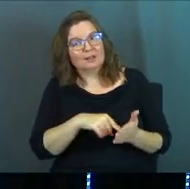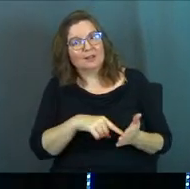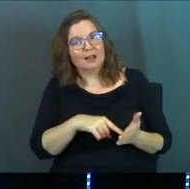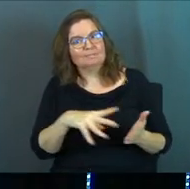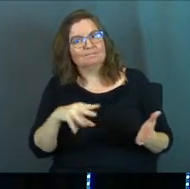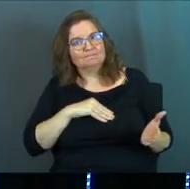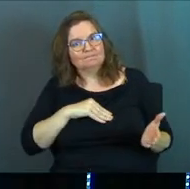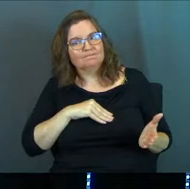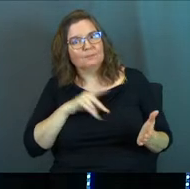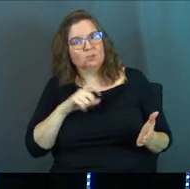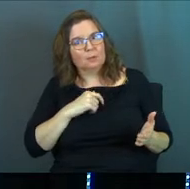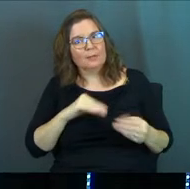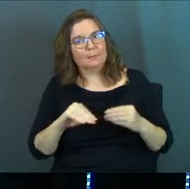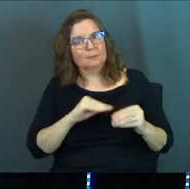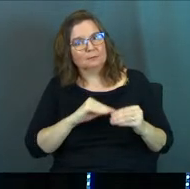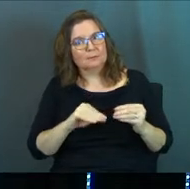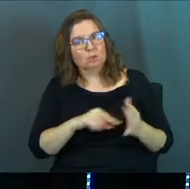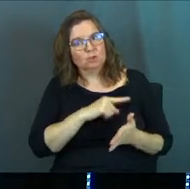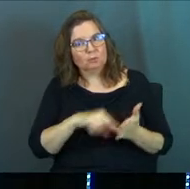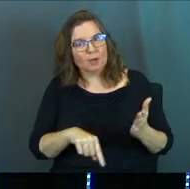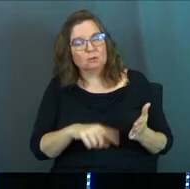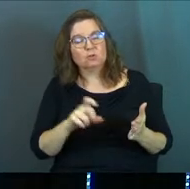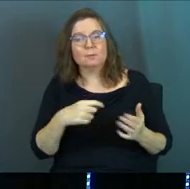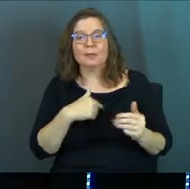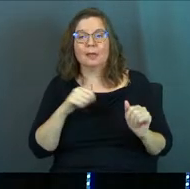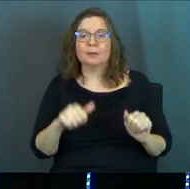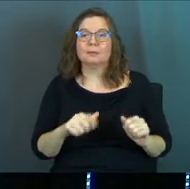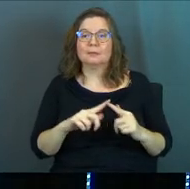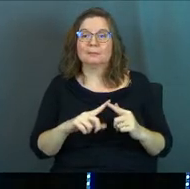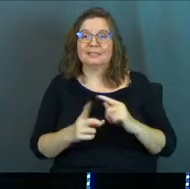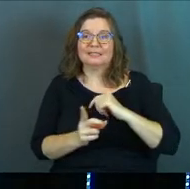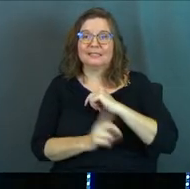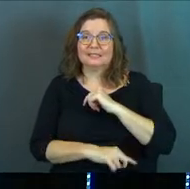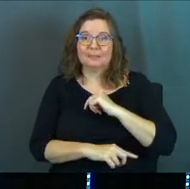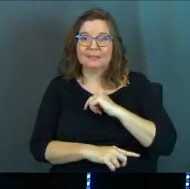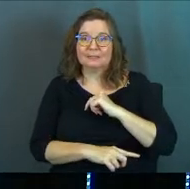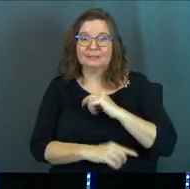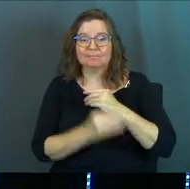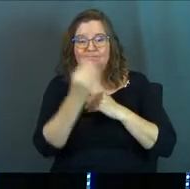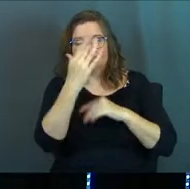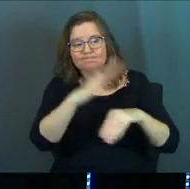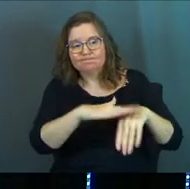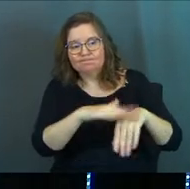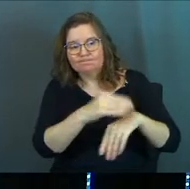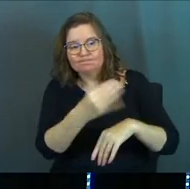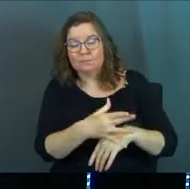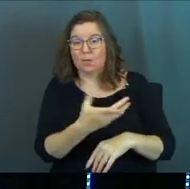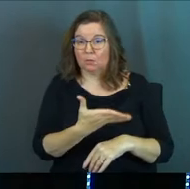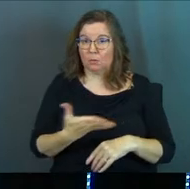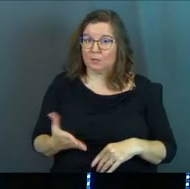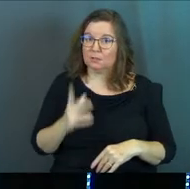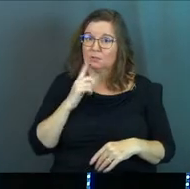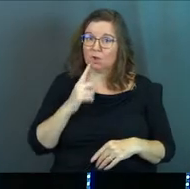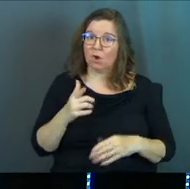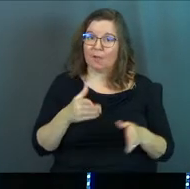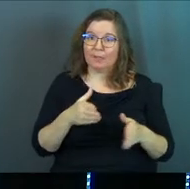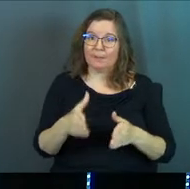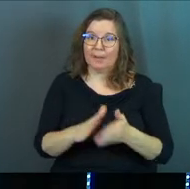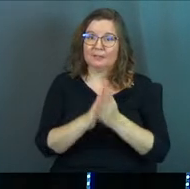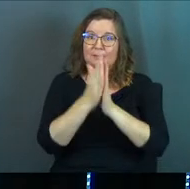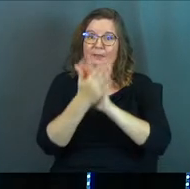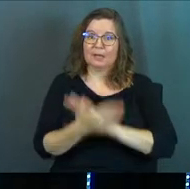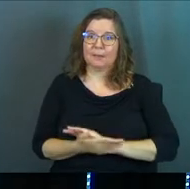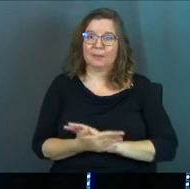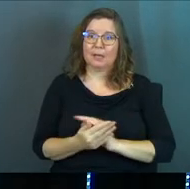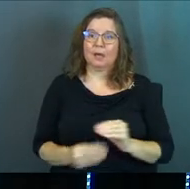You ought to be able to be corrected. You ought to be able to be disciplined. And those things are the path to